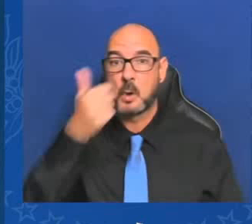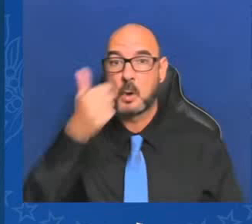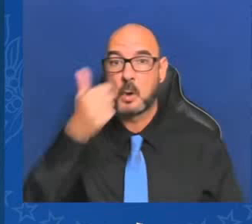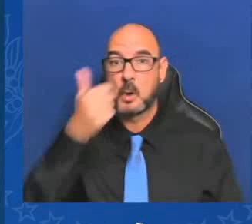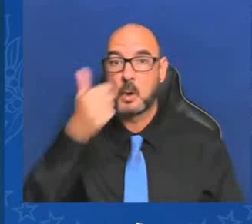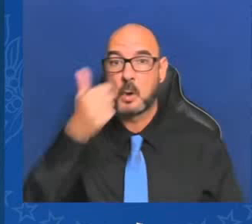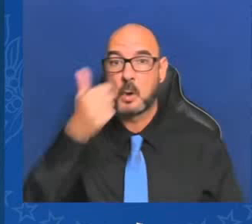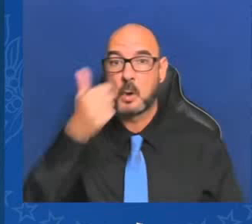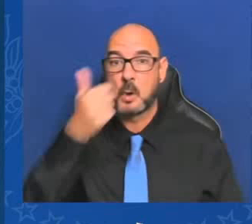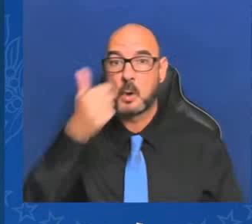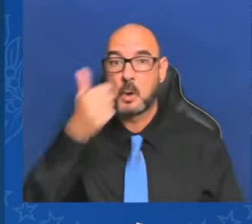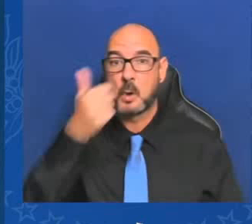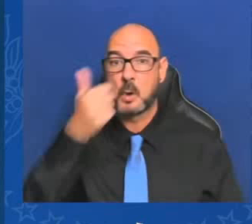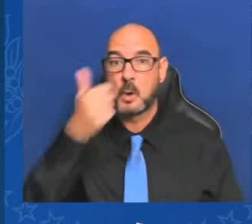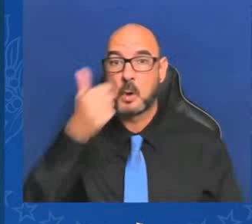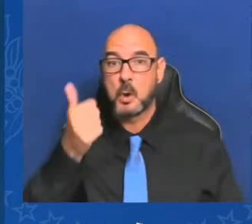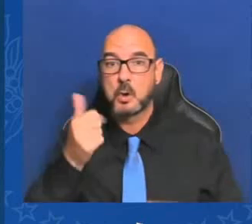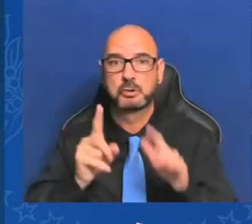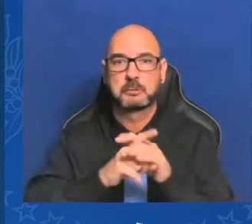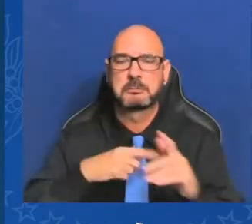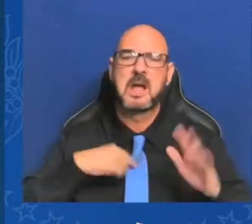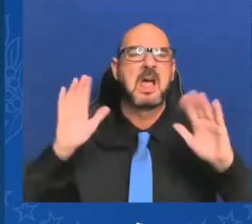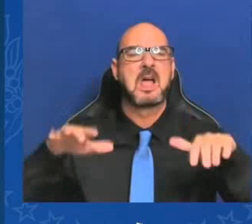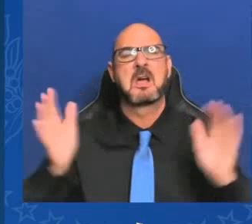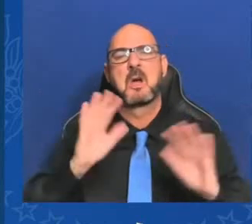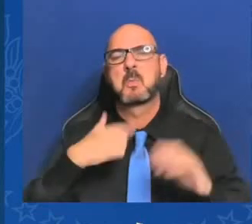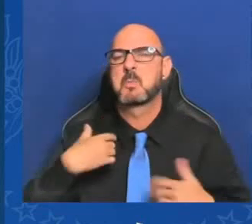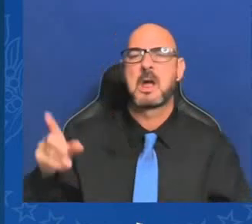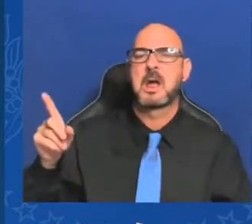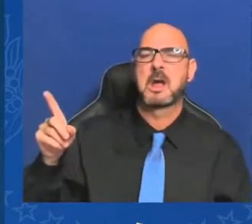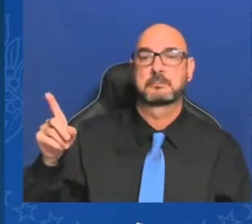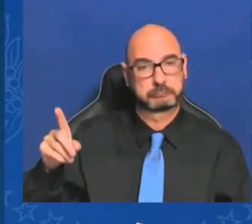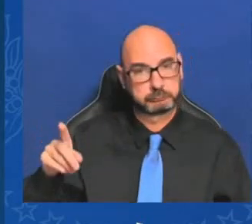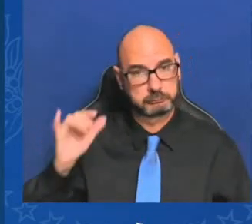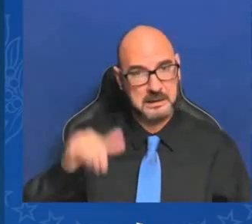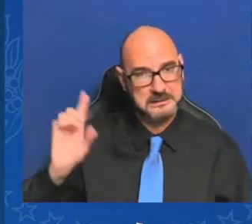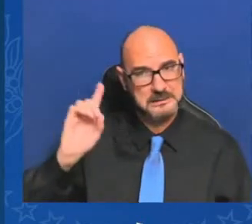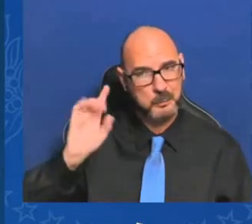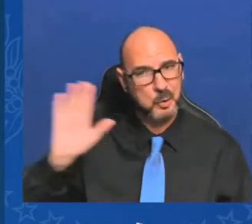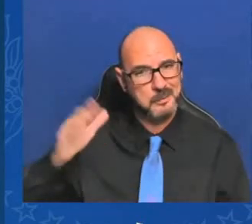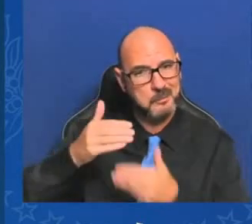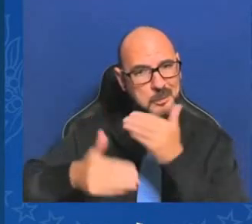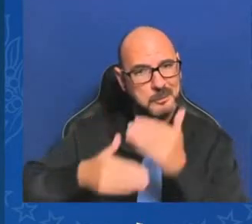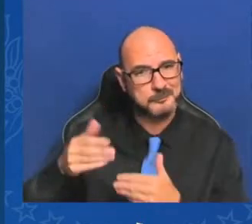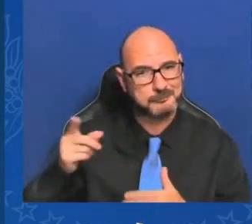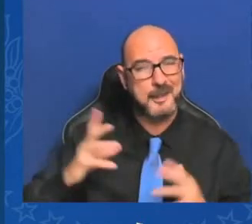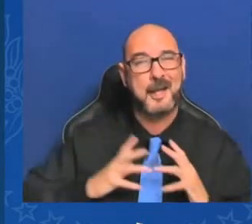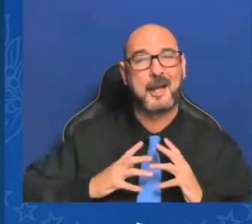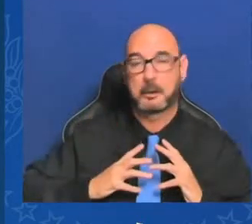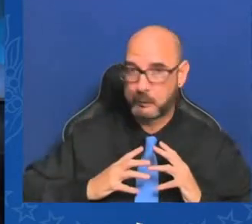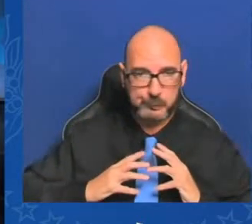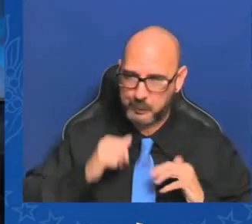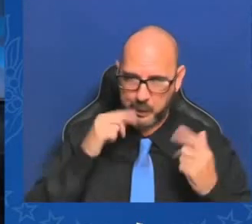to be a president. Let's continue. It's not going to happen. Even if that means they vote for someone